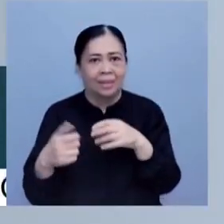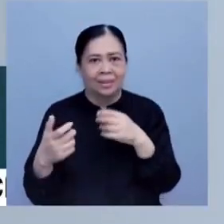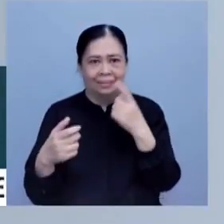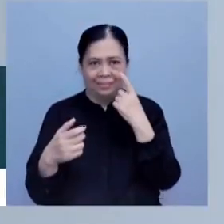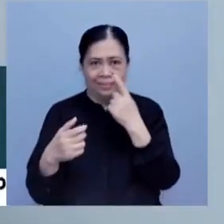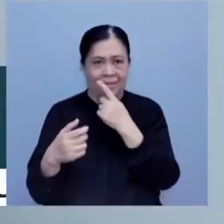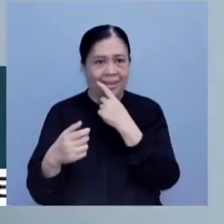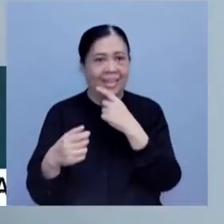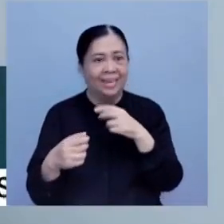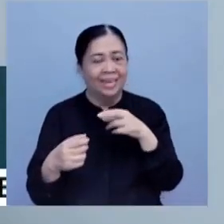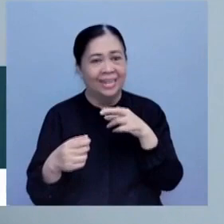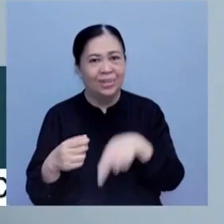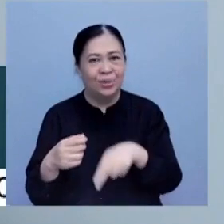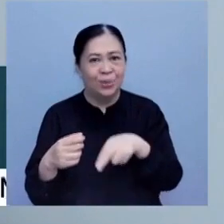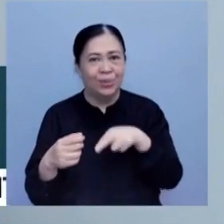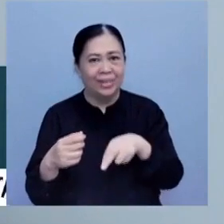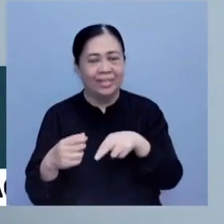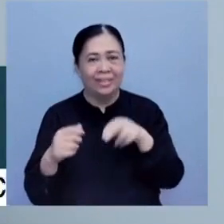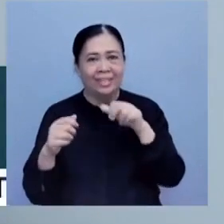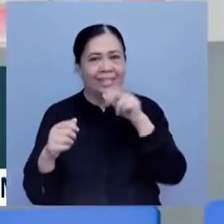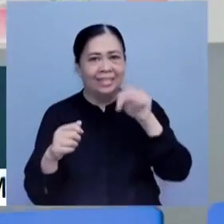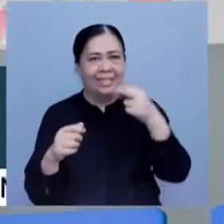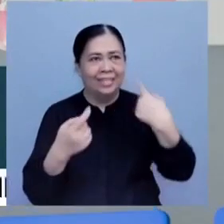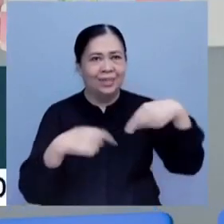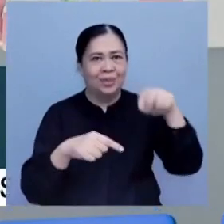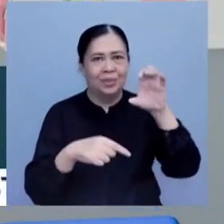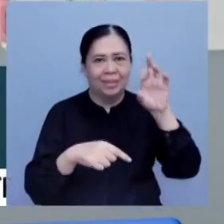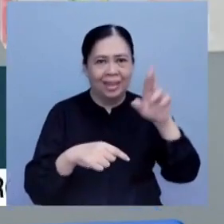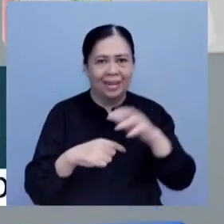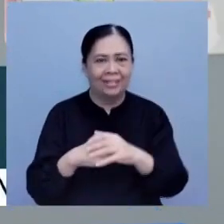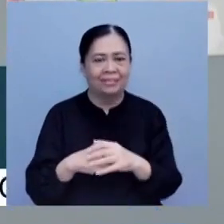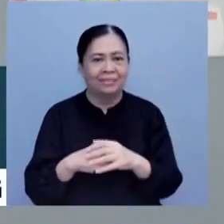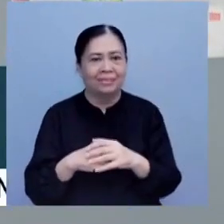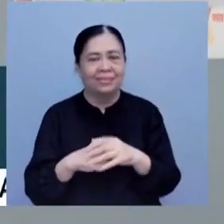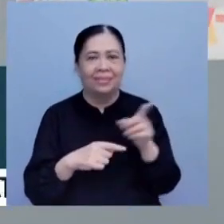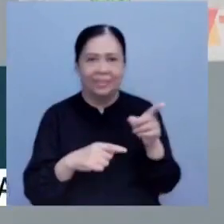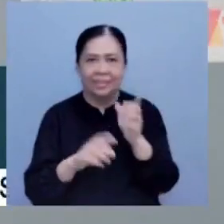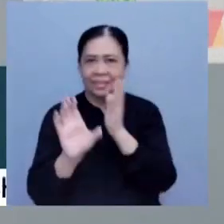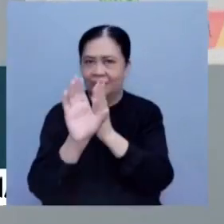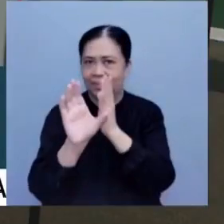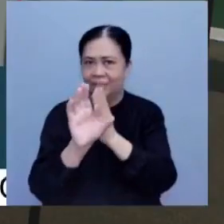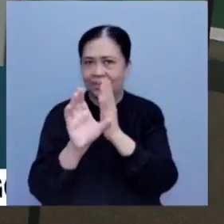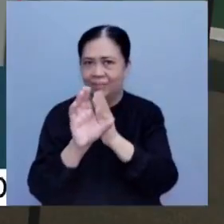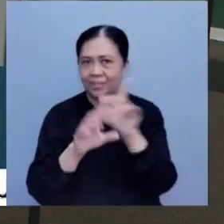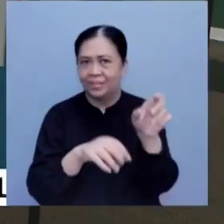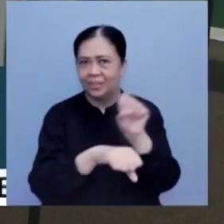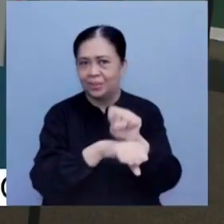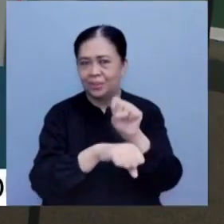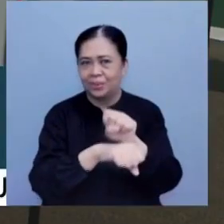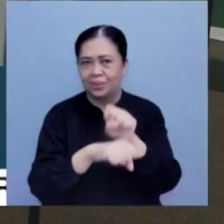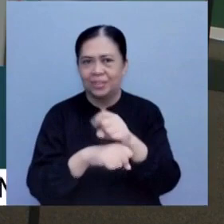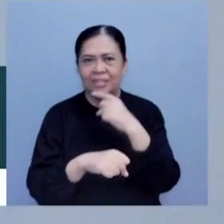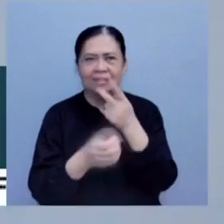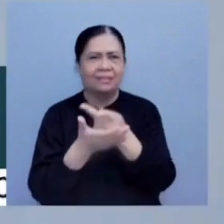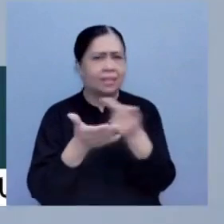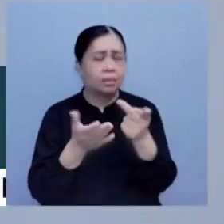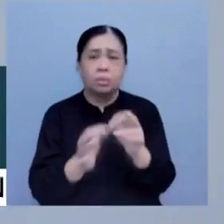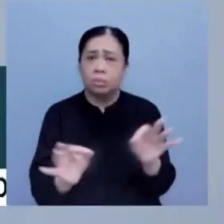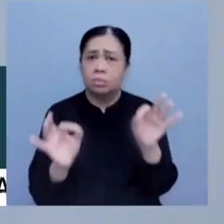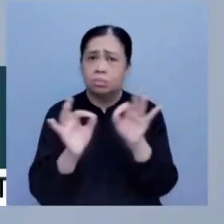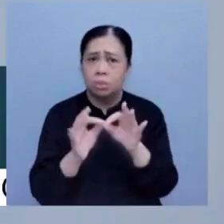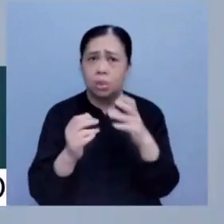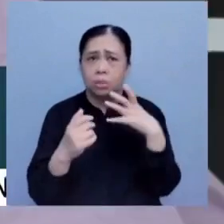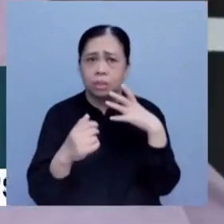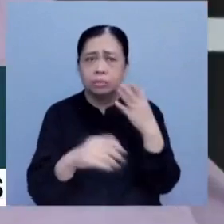you don't have to go to the bathroom when you play golf. West, who's a psychologist by trade, says failure is important for progress.